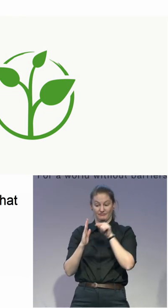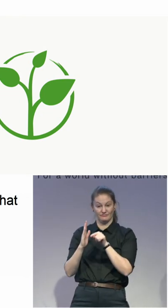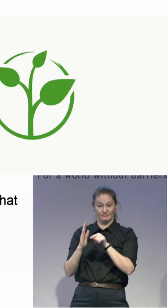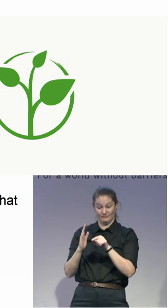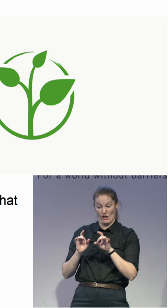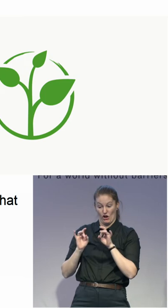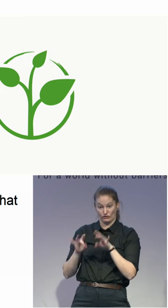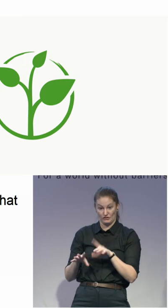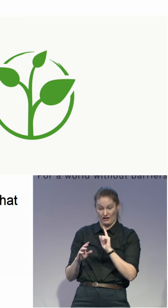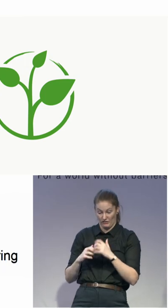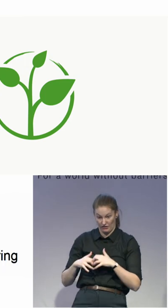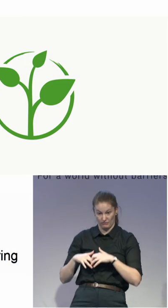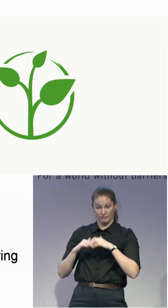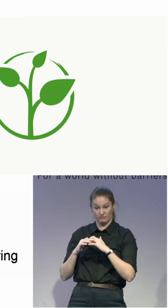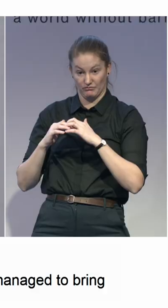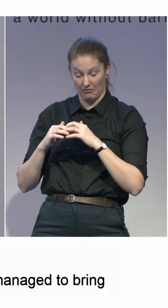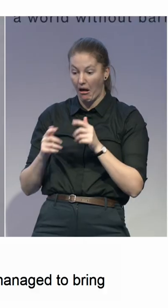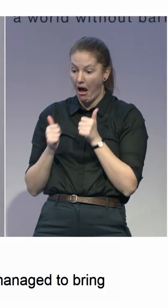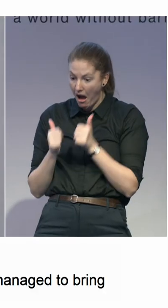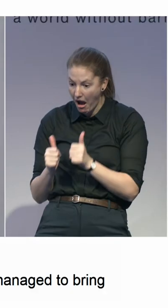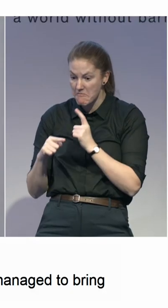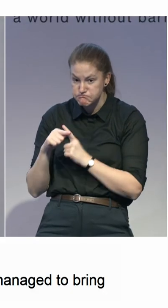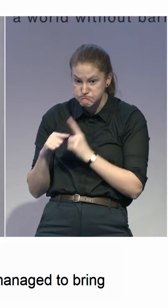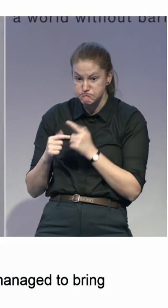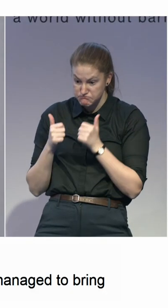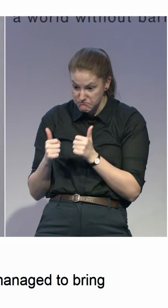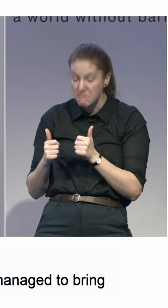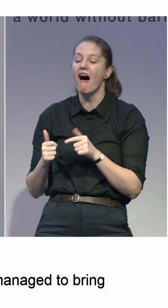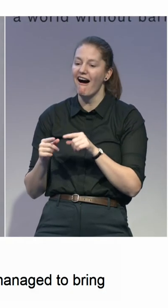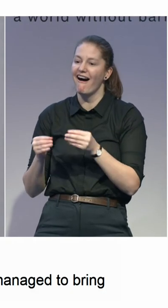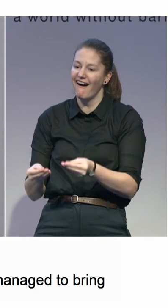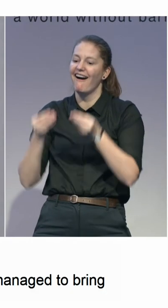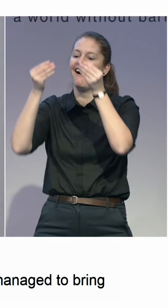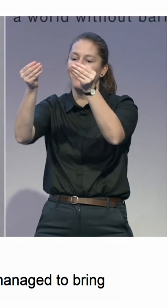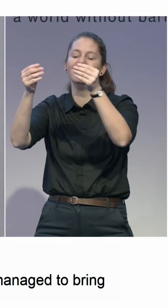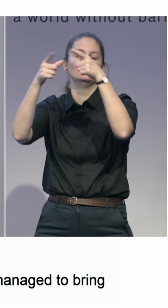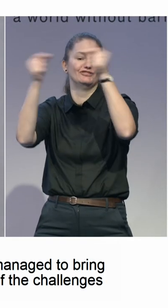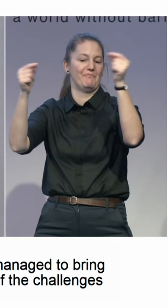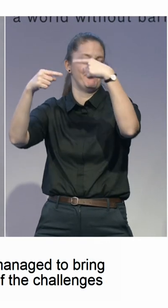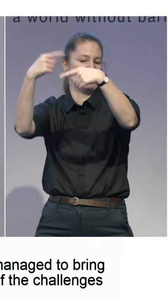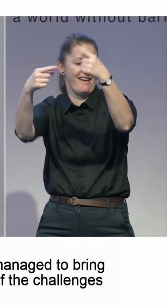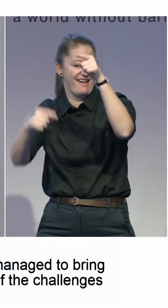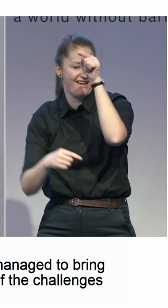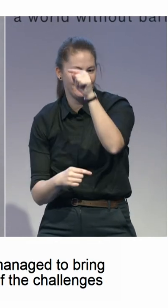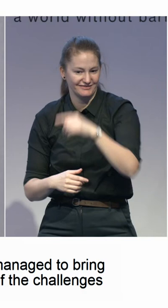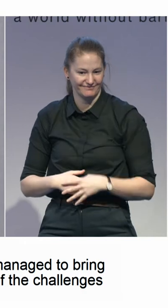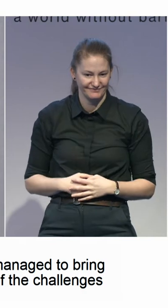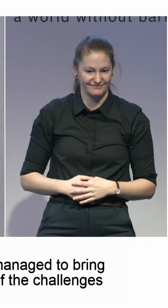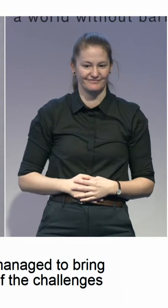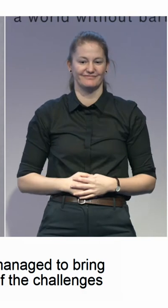the first thing I heard was one of the challenges was to adapt the project to the Japanese culture, of course.